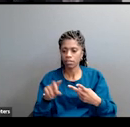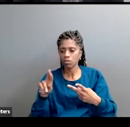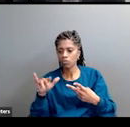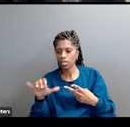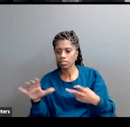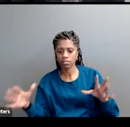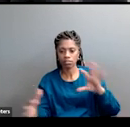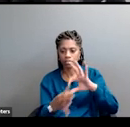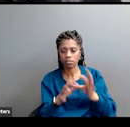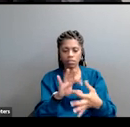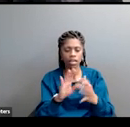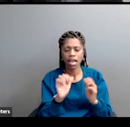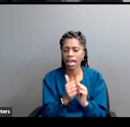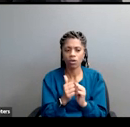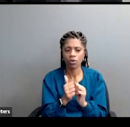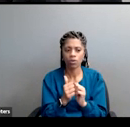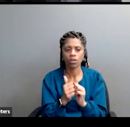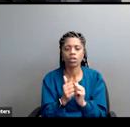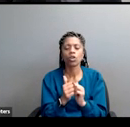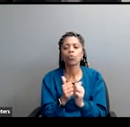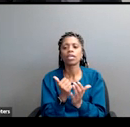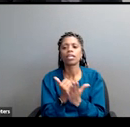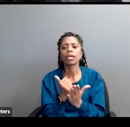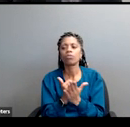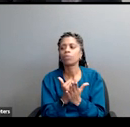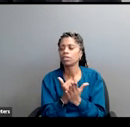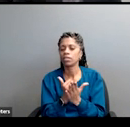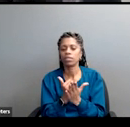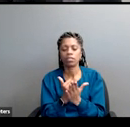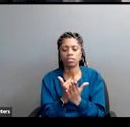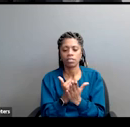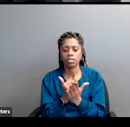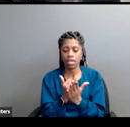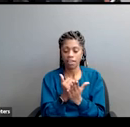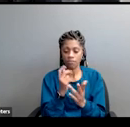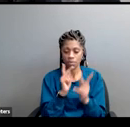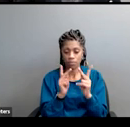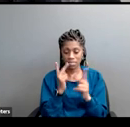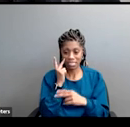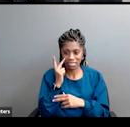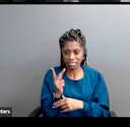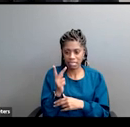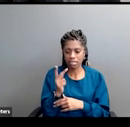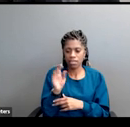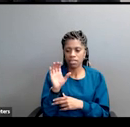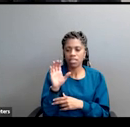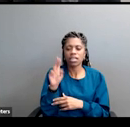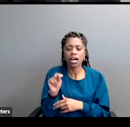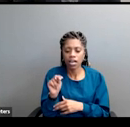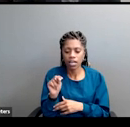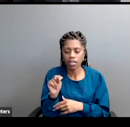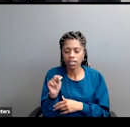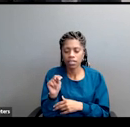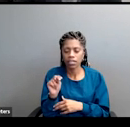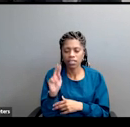we can sensitize people to the con. We can get them to have a frame for understanding all these cultural